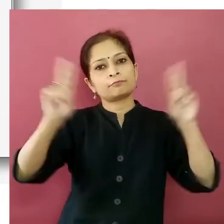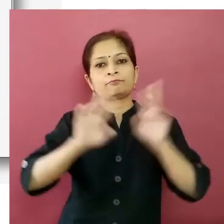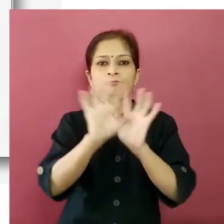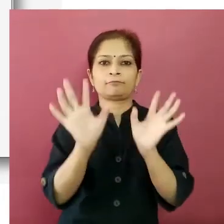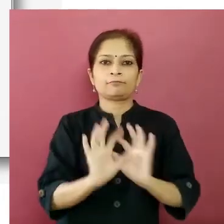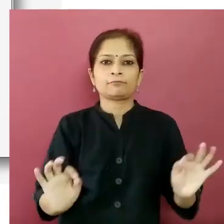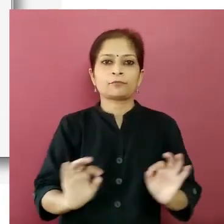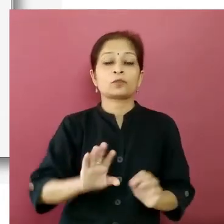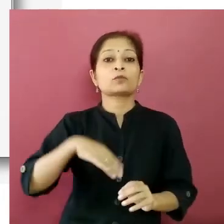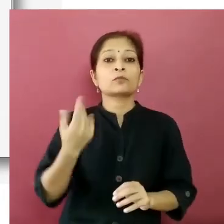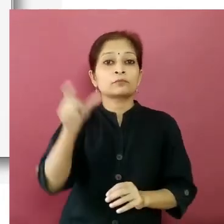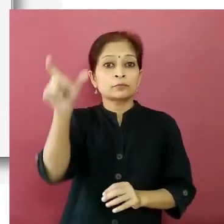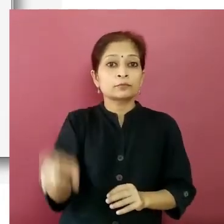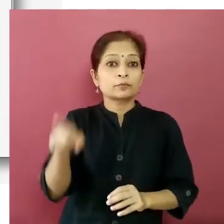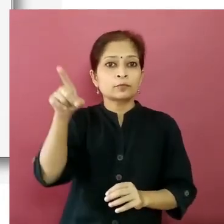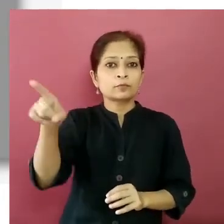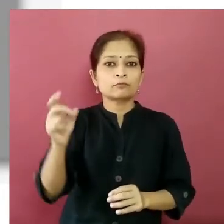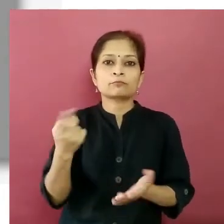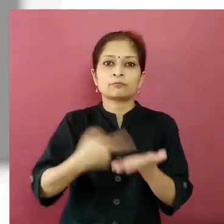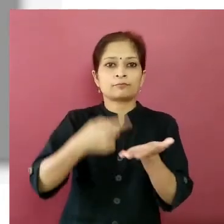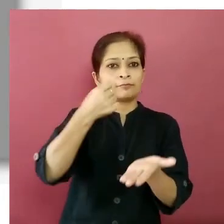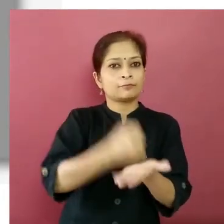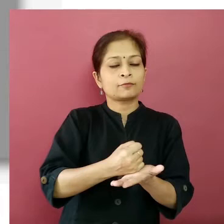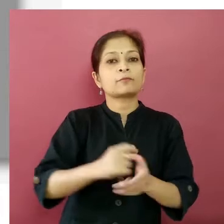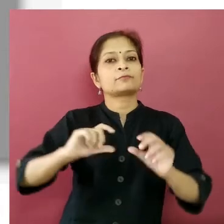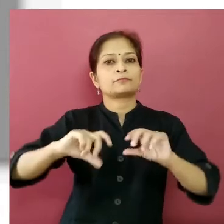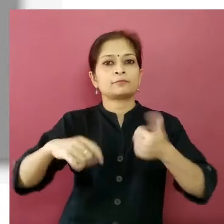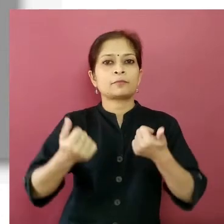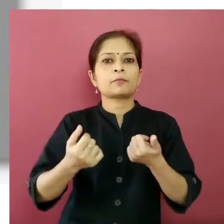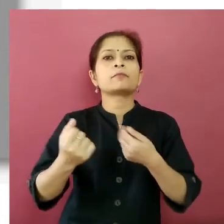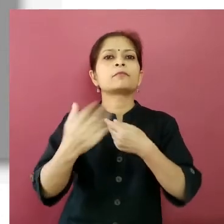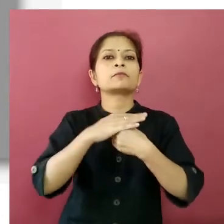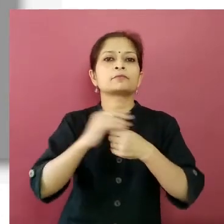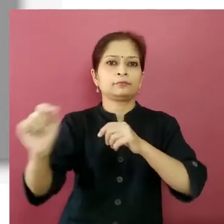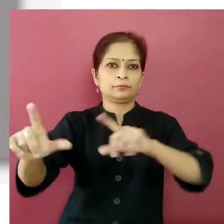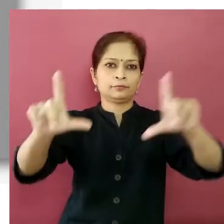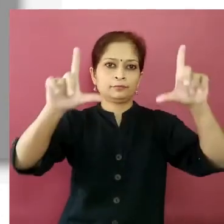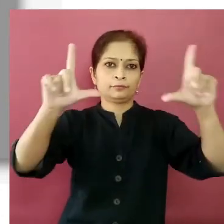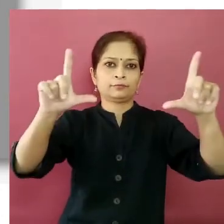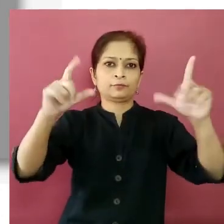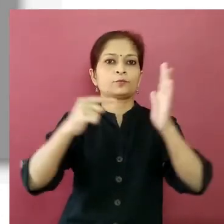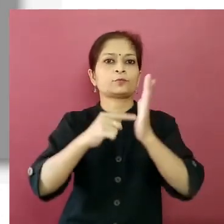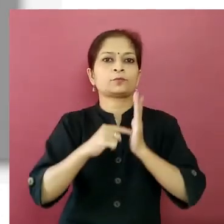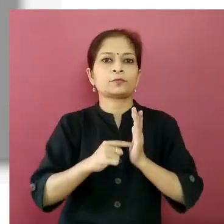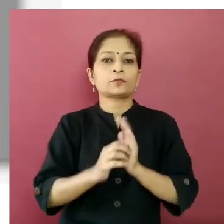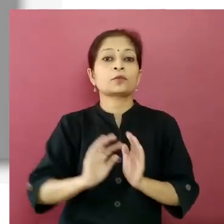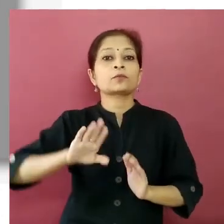the beneficiary a individual registered successfully prompt will appear on your screen